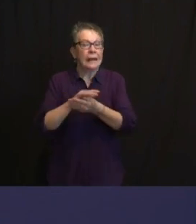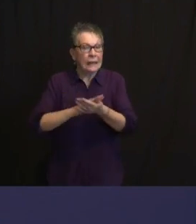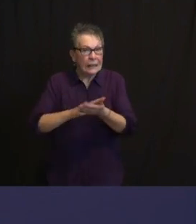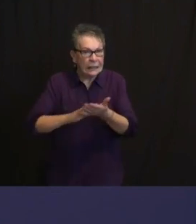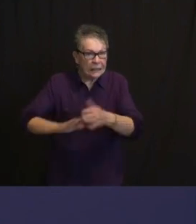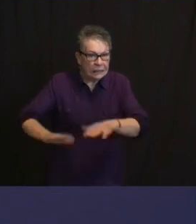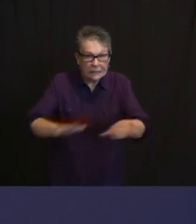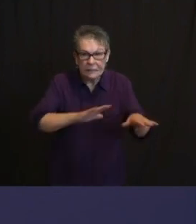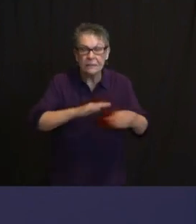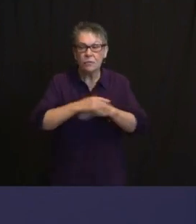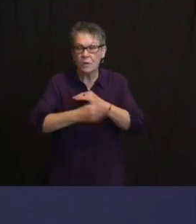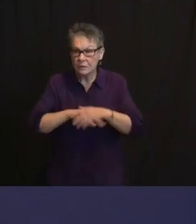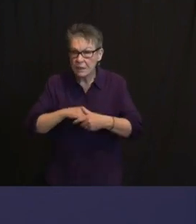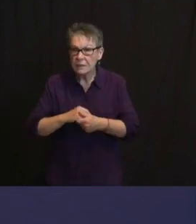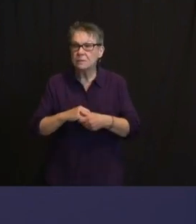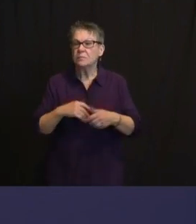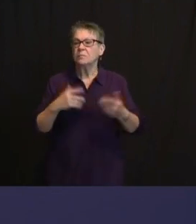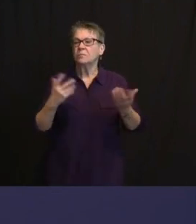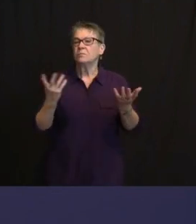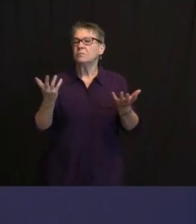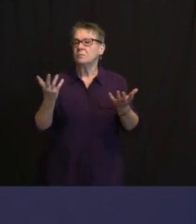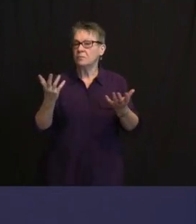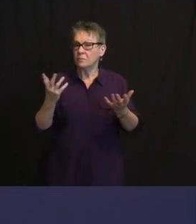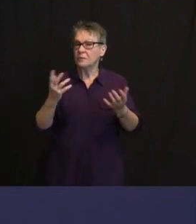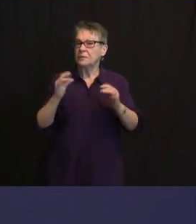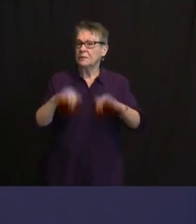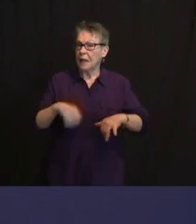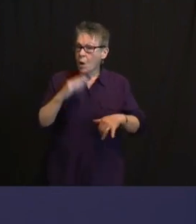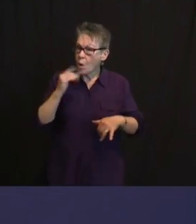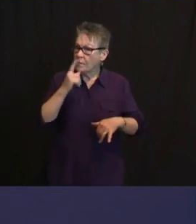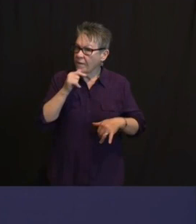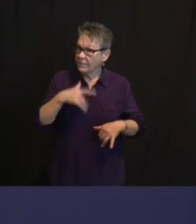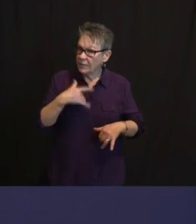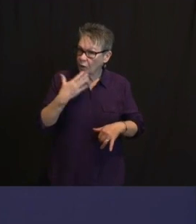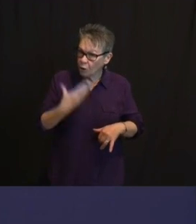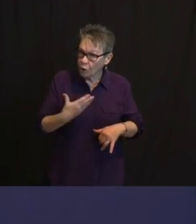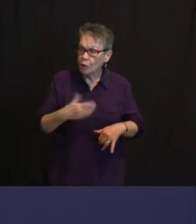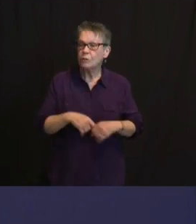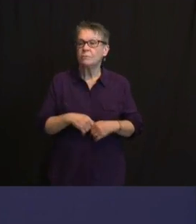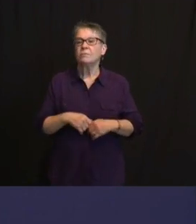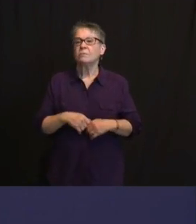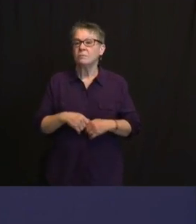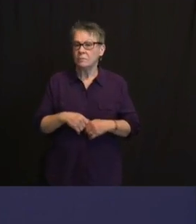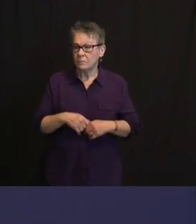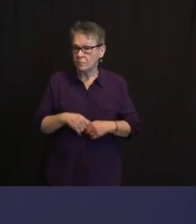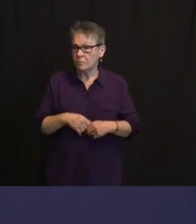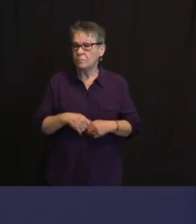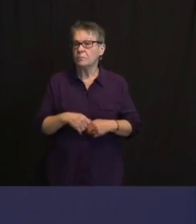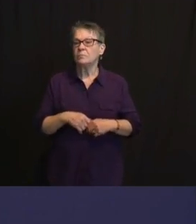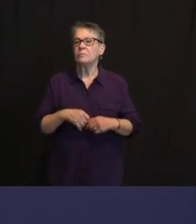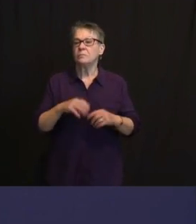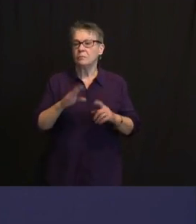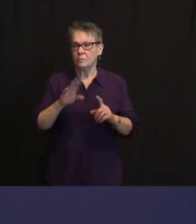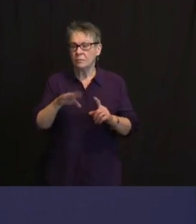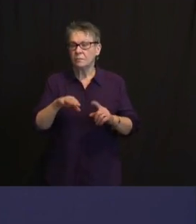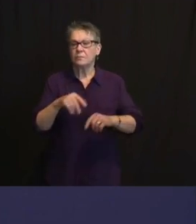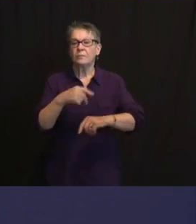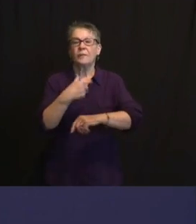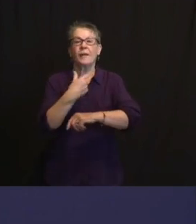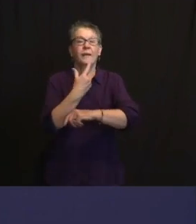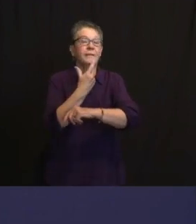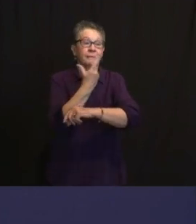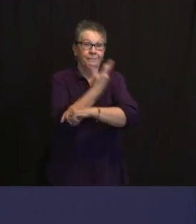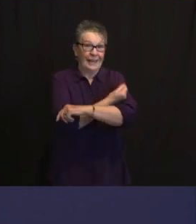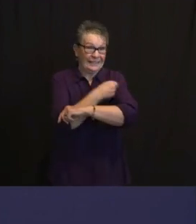I GUESS WE SAY, BREAK THE BACK OF THIS VIRUS. IT WILL TAKE BOTH OF THOSE THINGS. NOT JUST VACCINES, NOT JUST NON